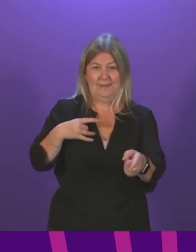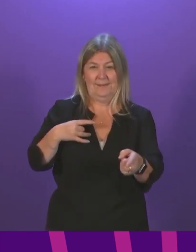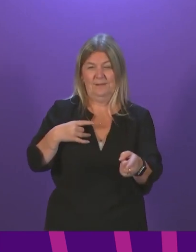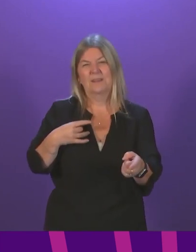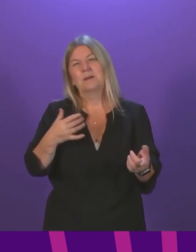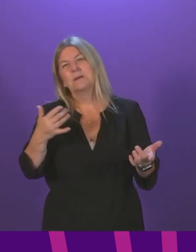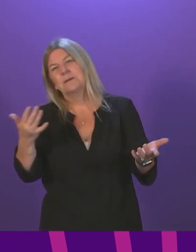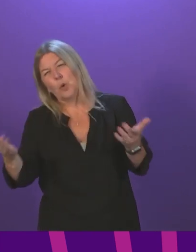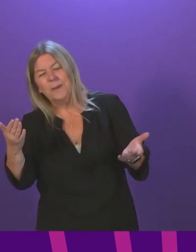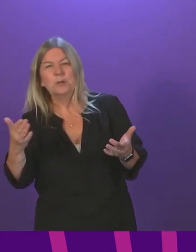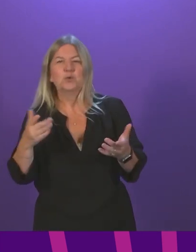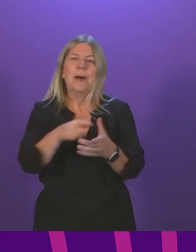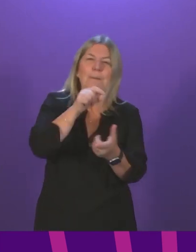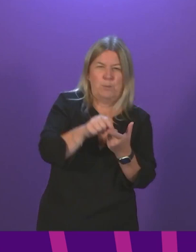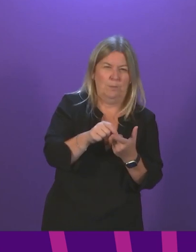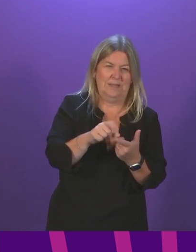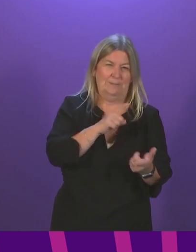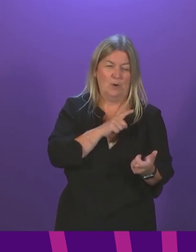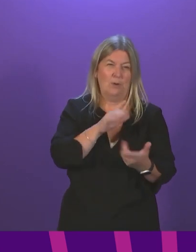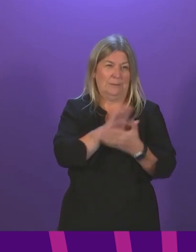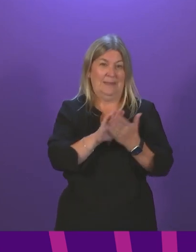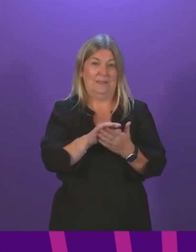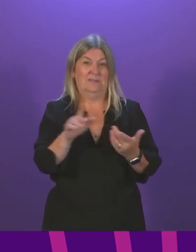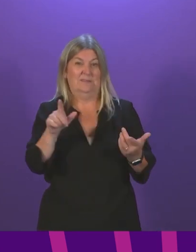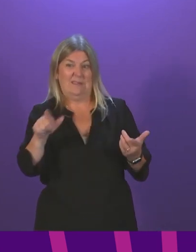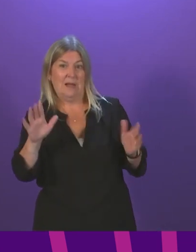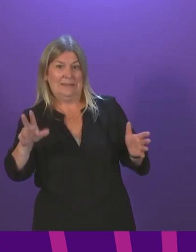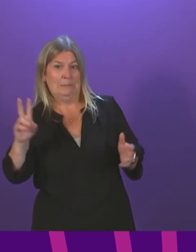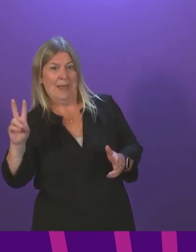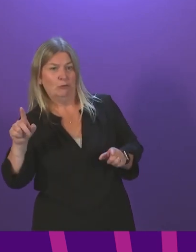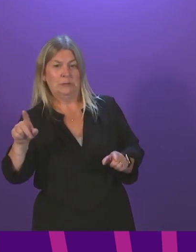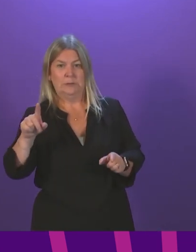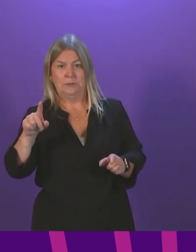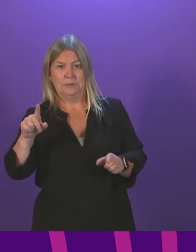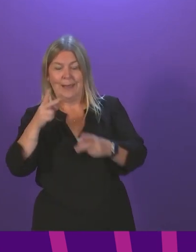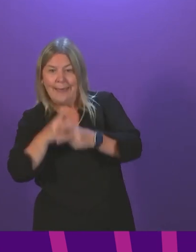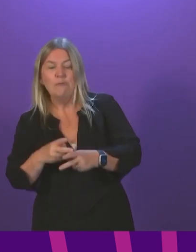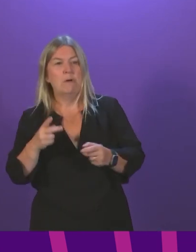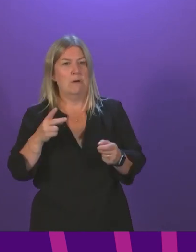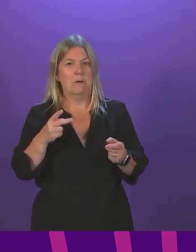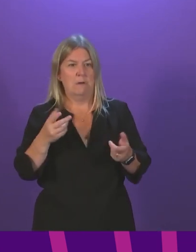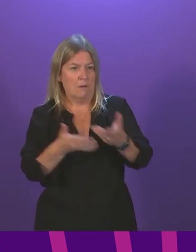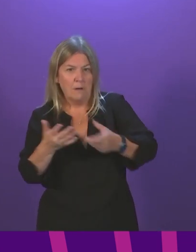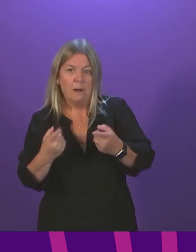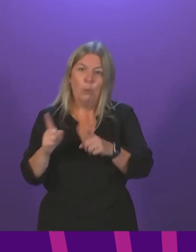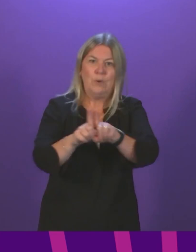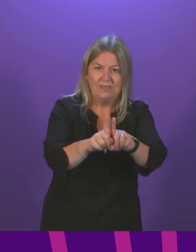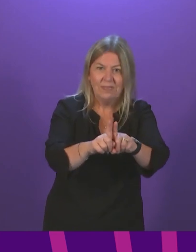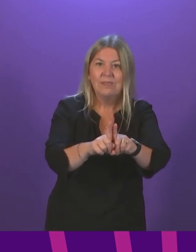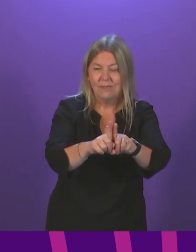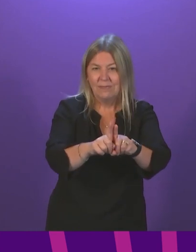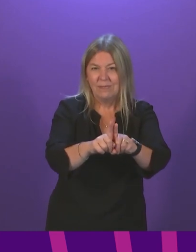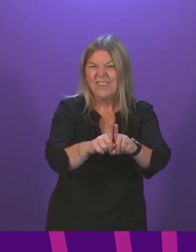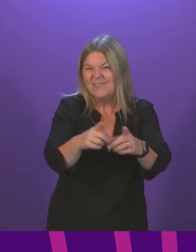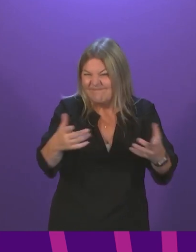that better facilitates the involvement of parents and carers in the decisions and in accompanying young people to their vaccine,